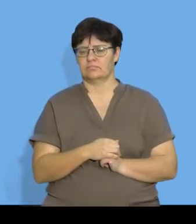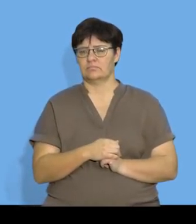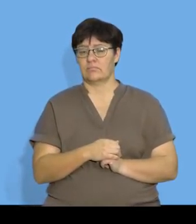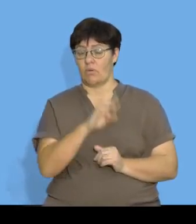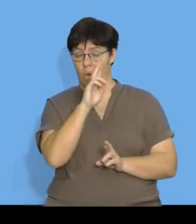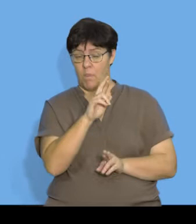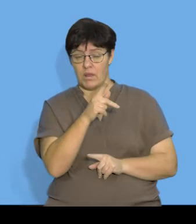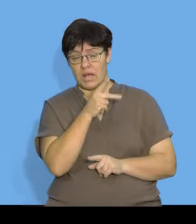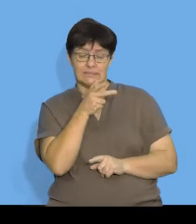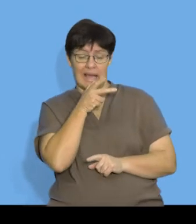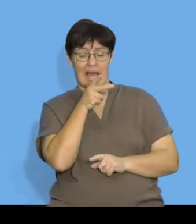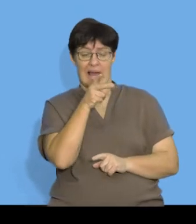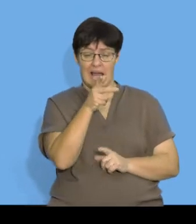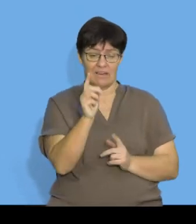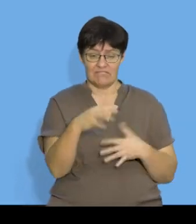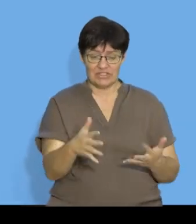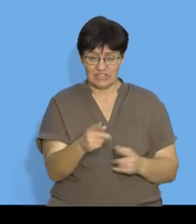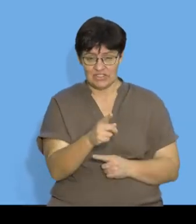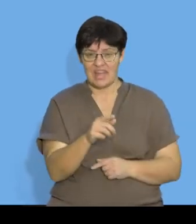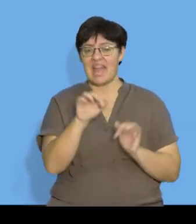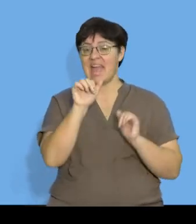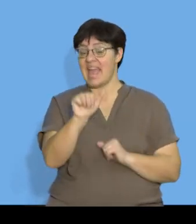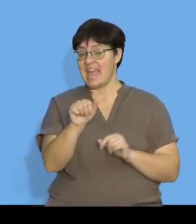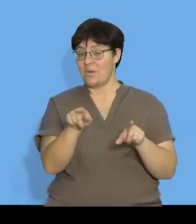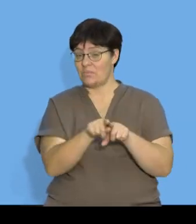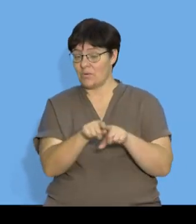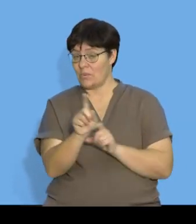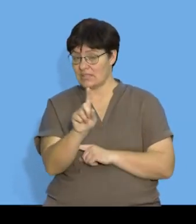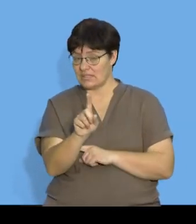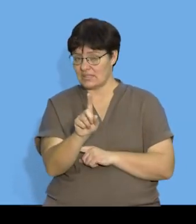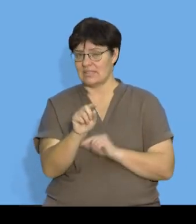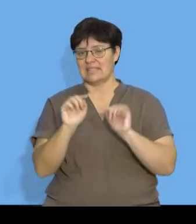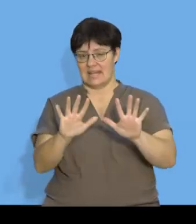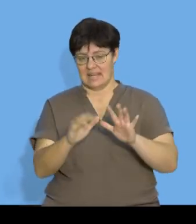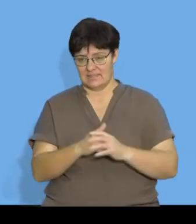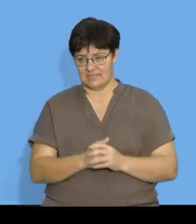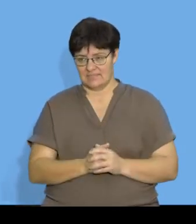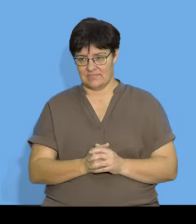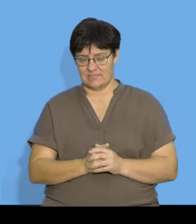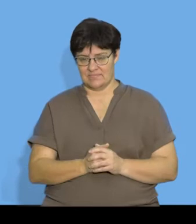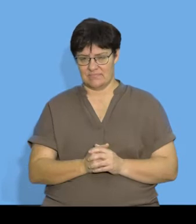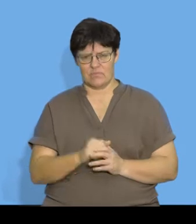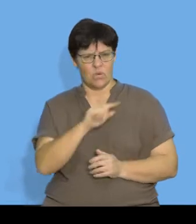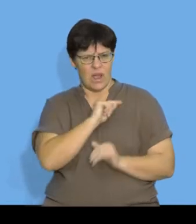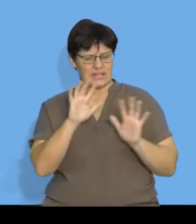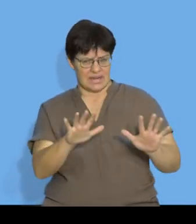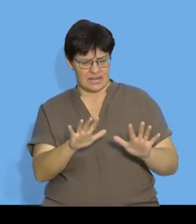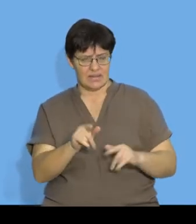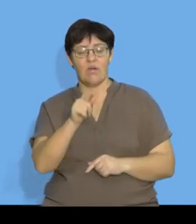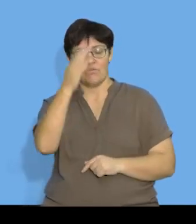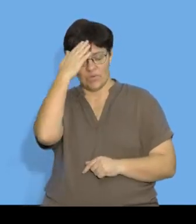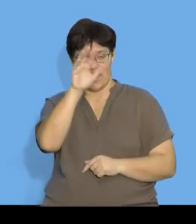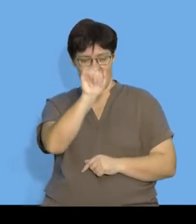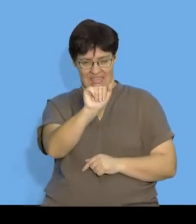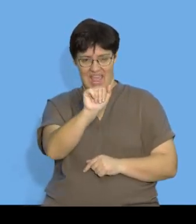I'm hoping that everyone will agree with me that A is equal to 10. Why is A 10? We